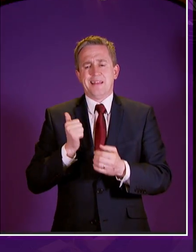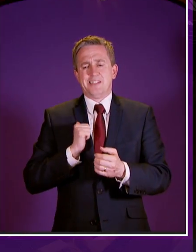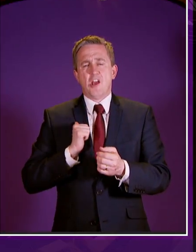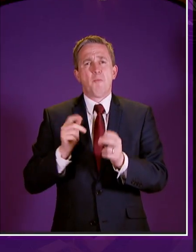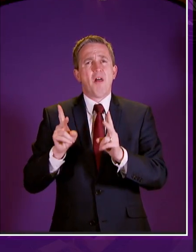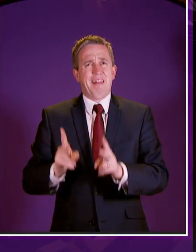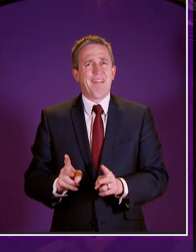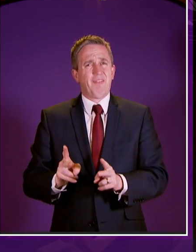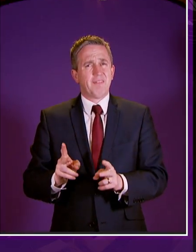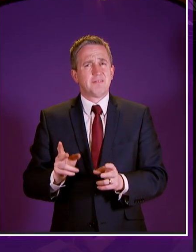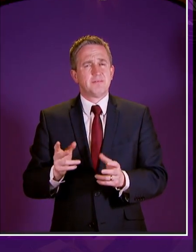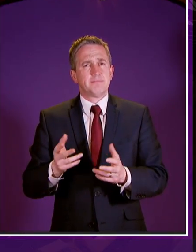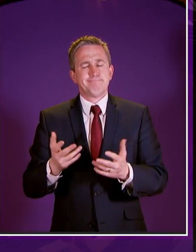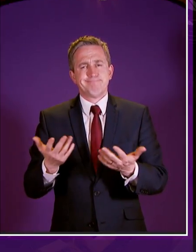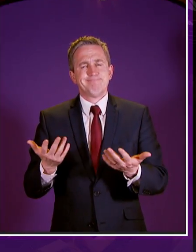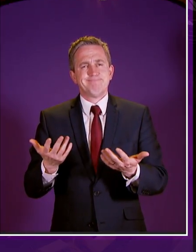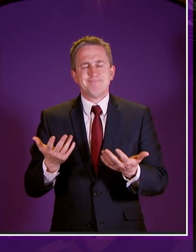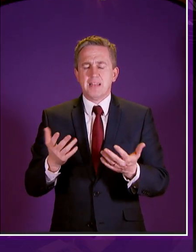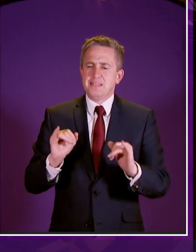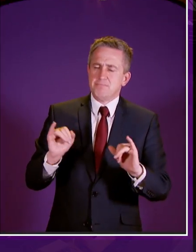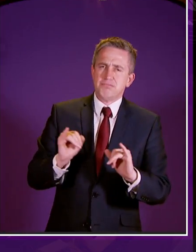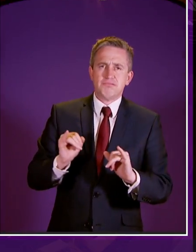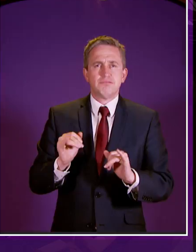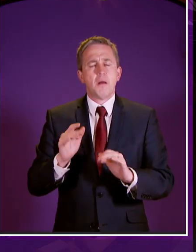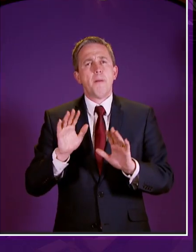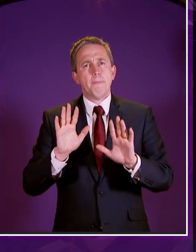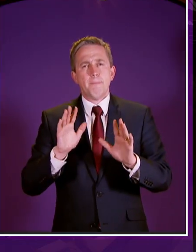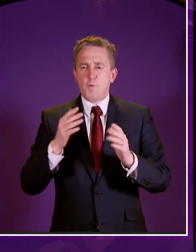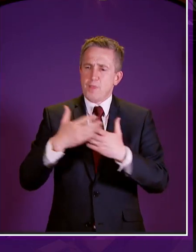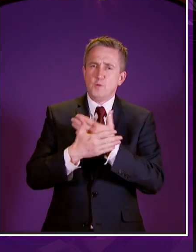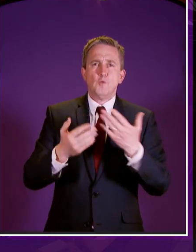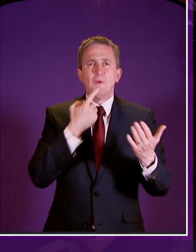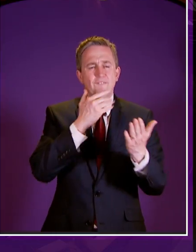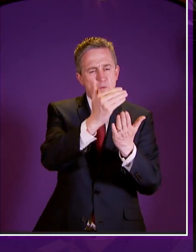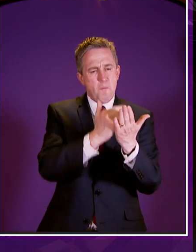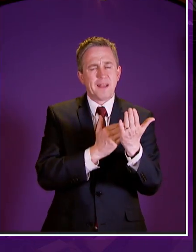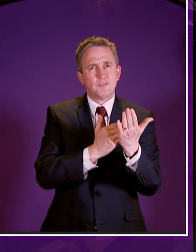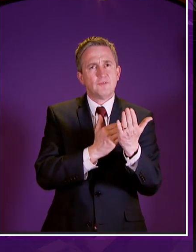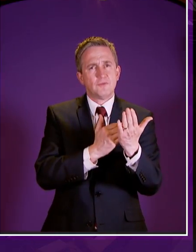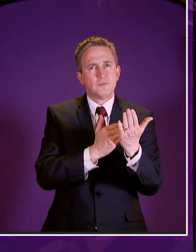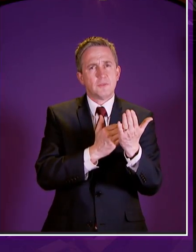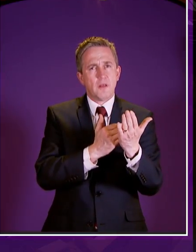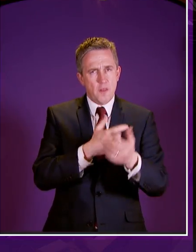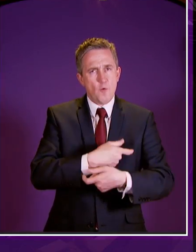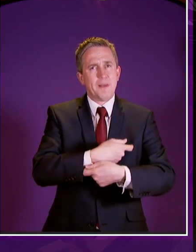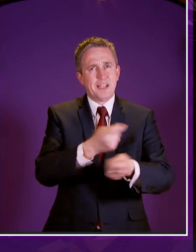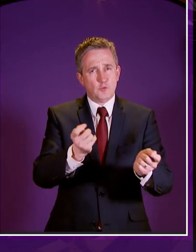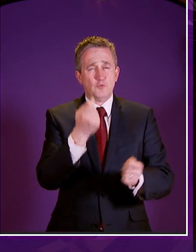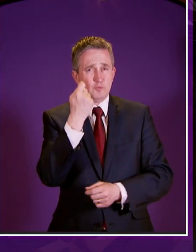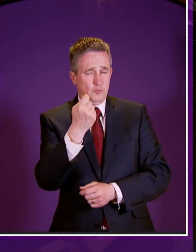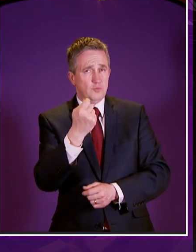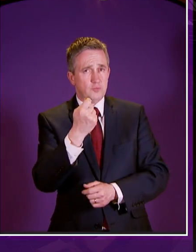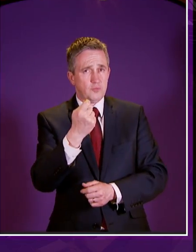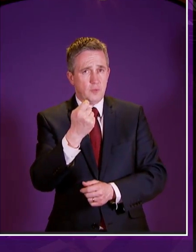diagnosis but hopefully when the new guidance comes out we'll give people the uh